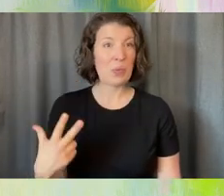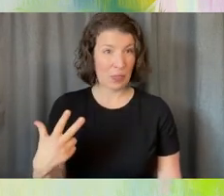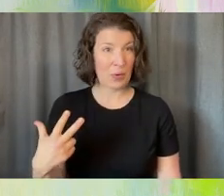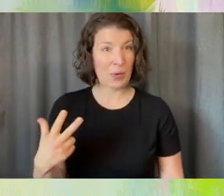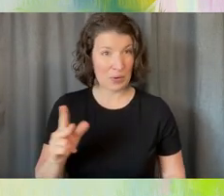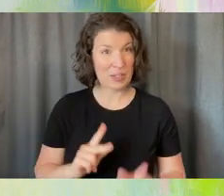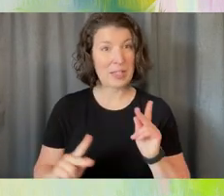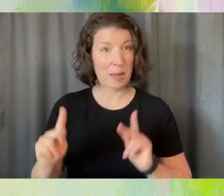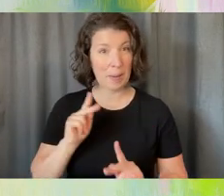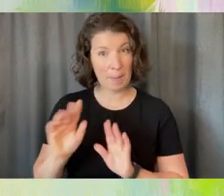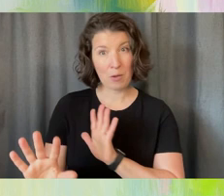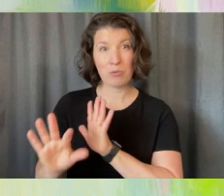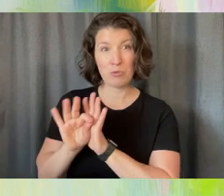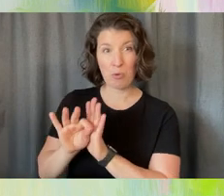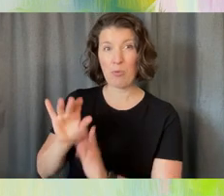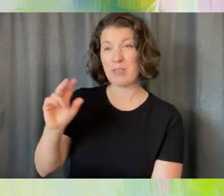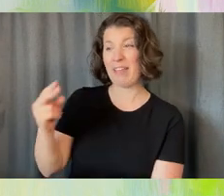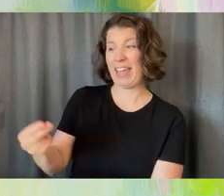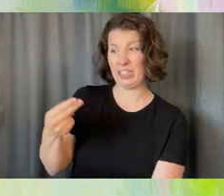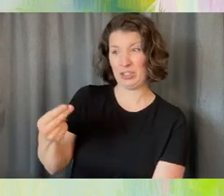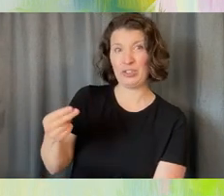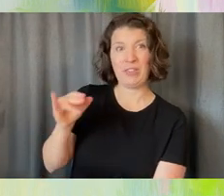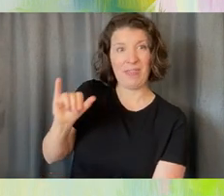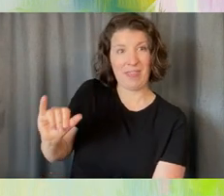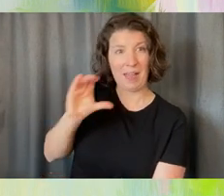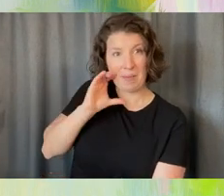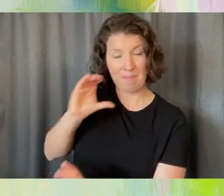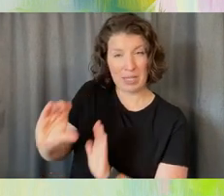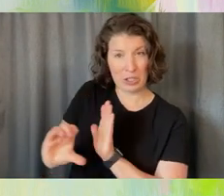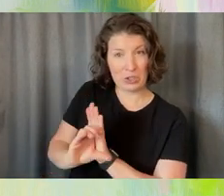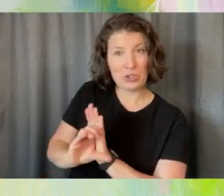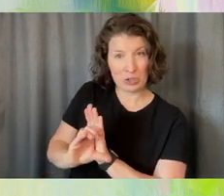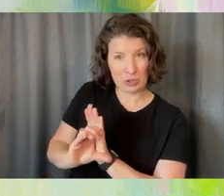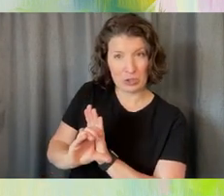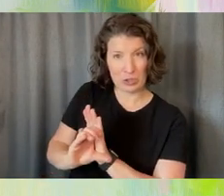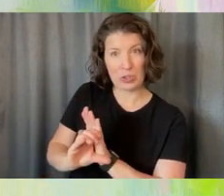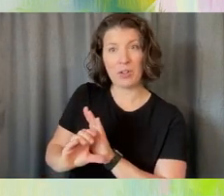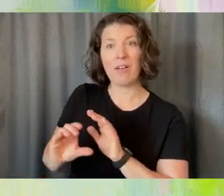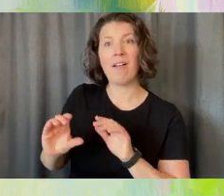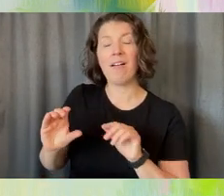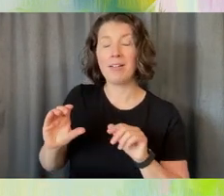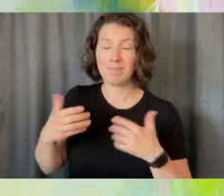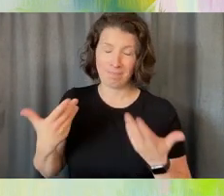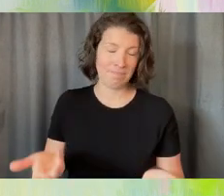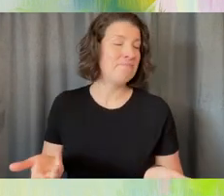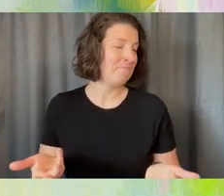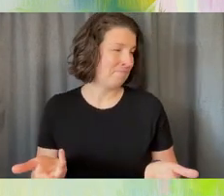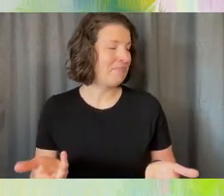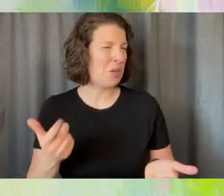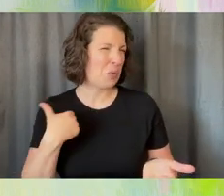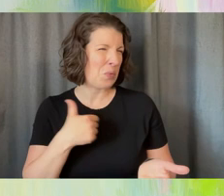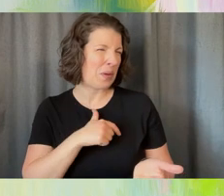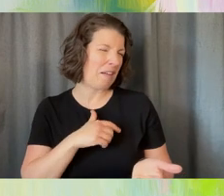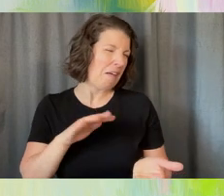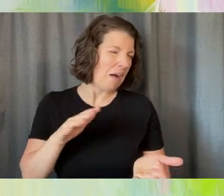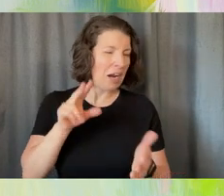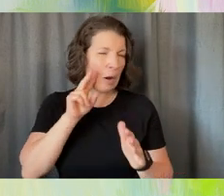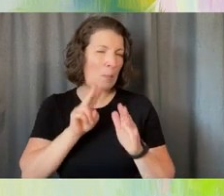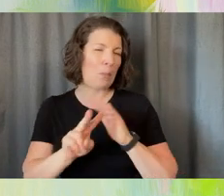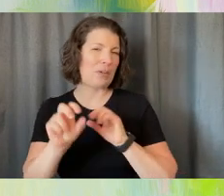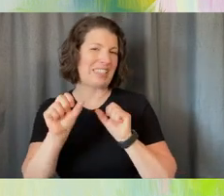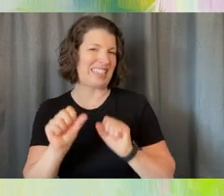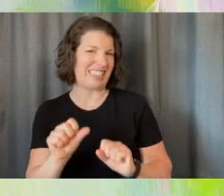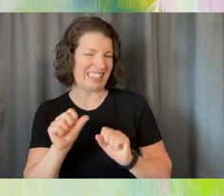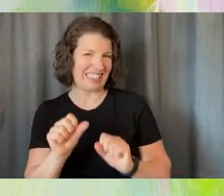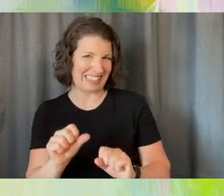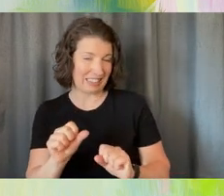about that? Popular and sort of predictable. Would anybody be brave